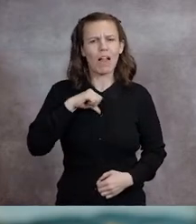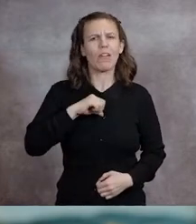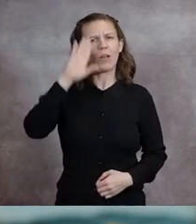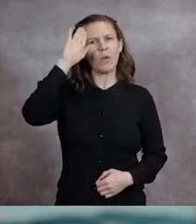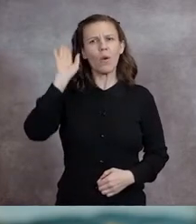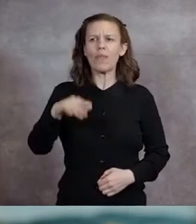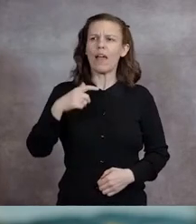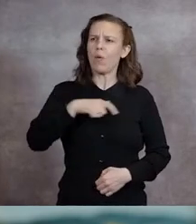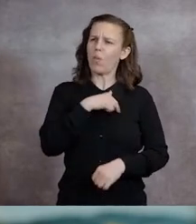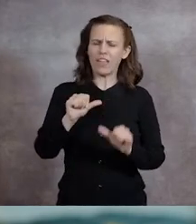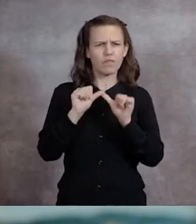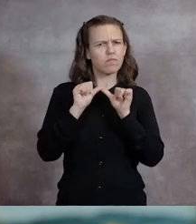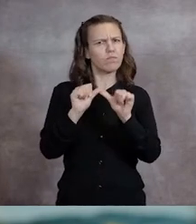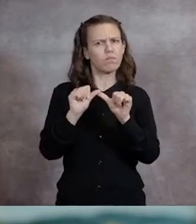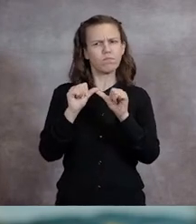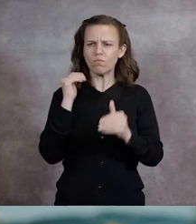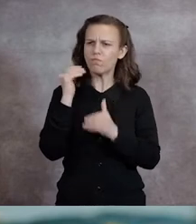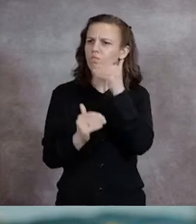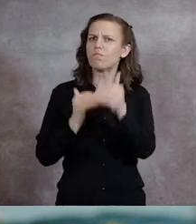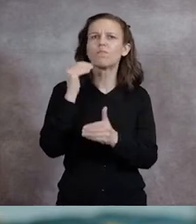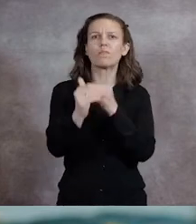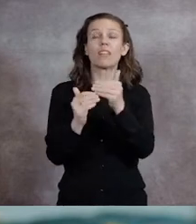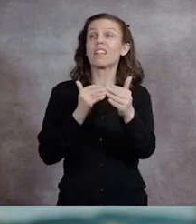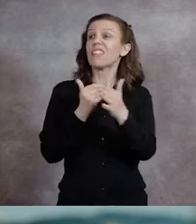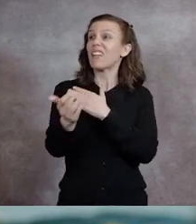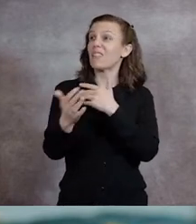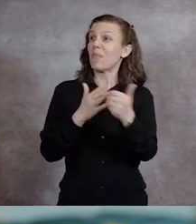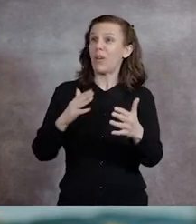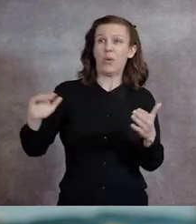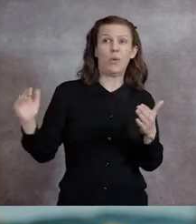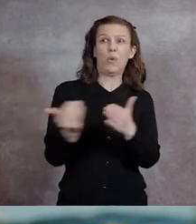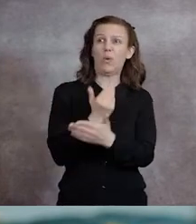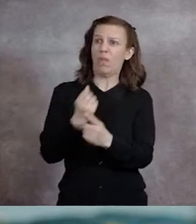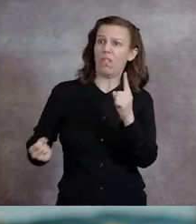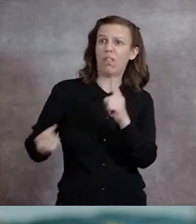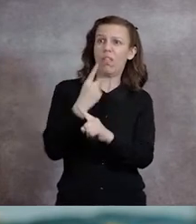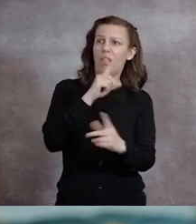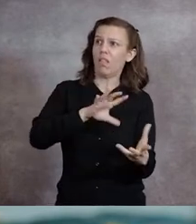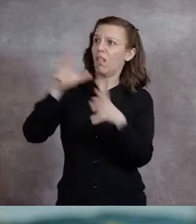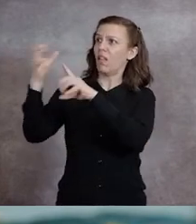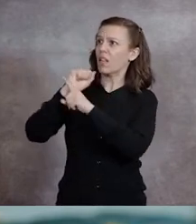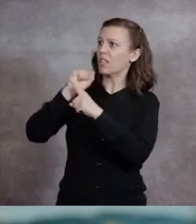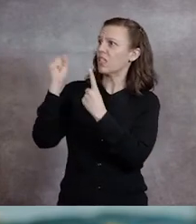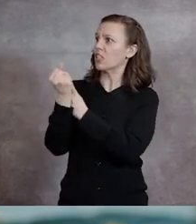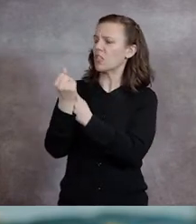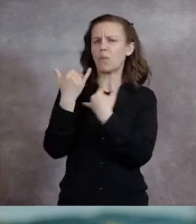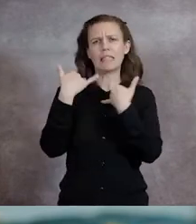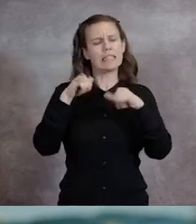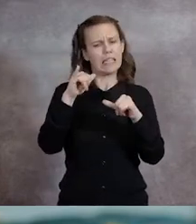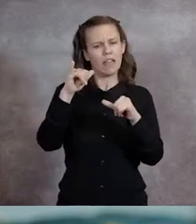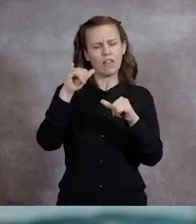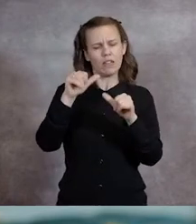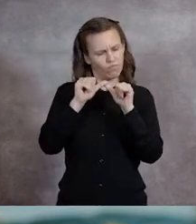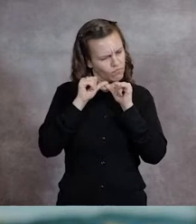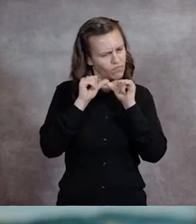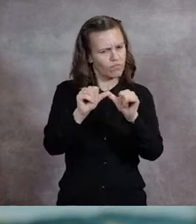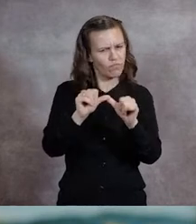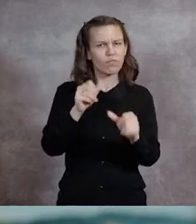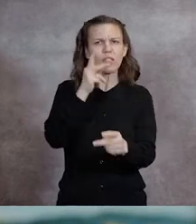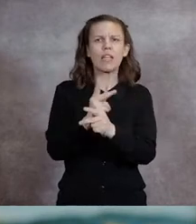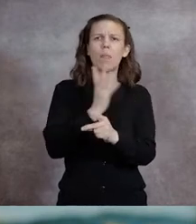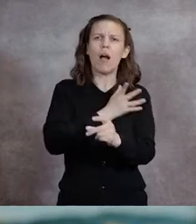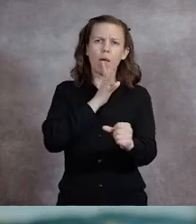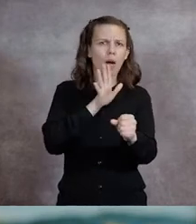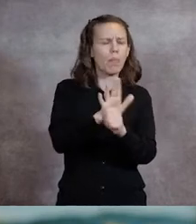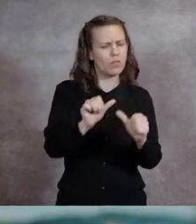have held steady that even under unprecedented conditions, we have remained faithful to our promise. We continue to